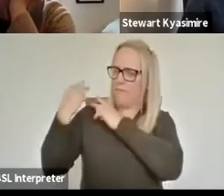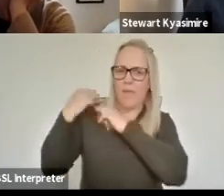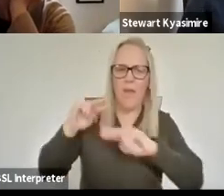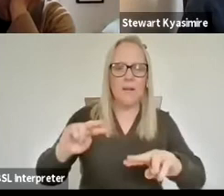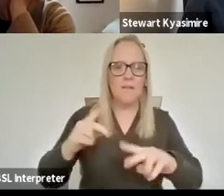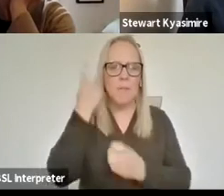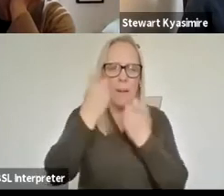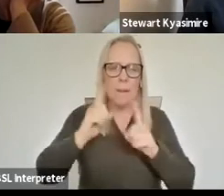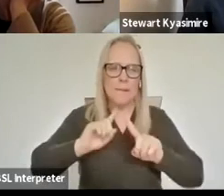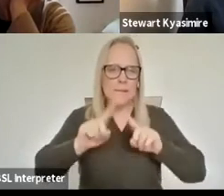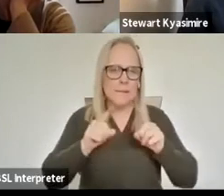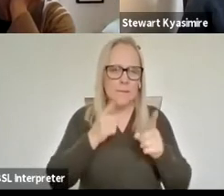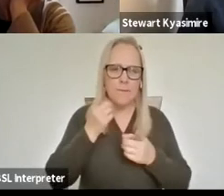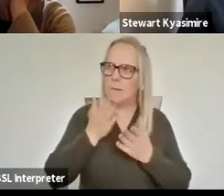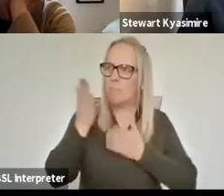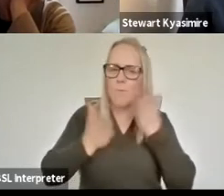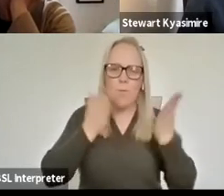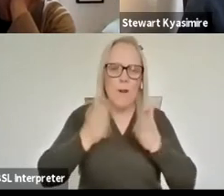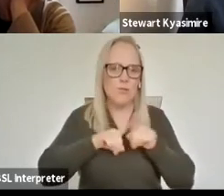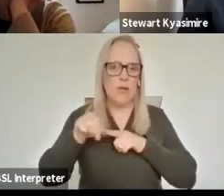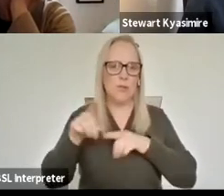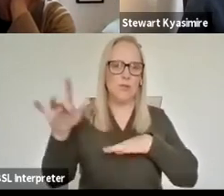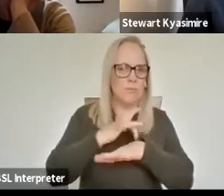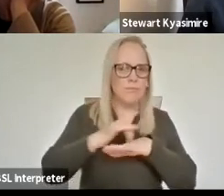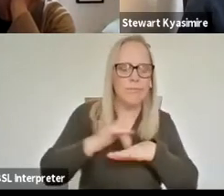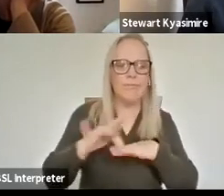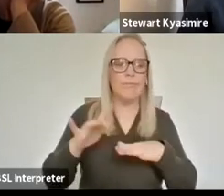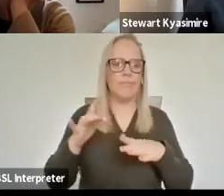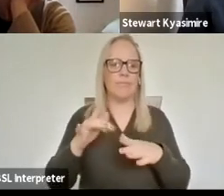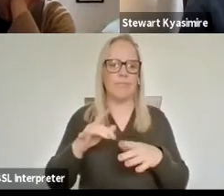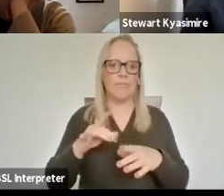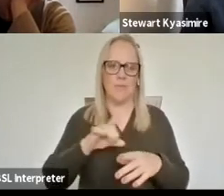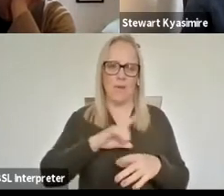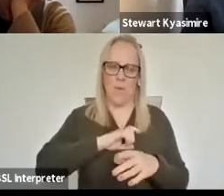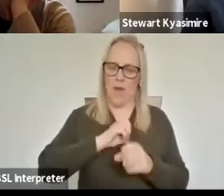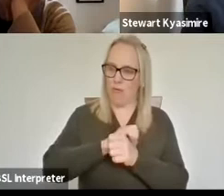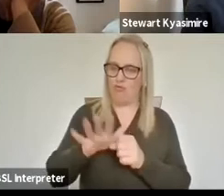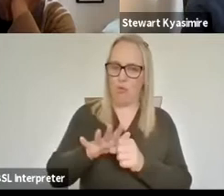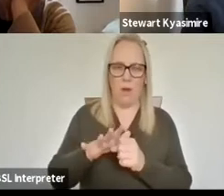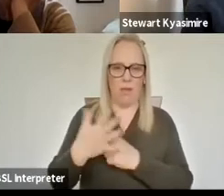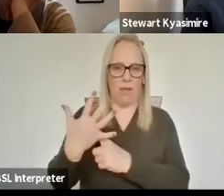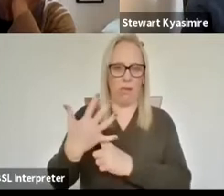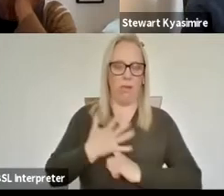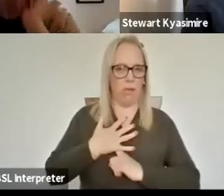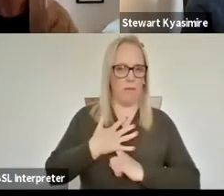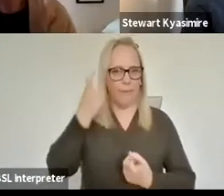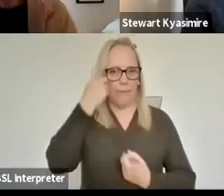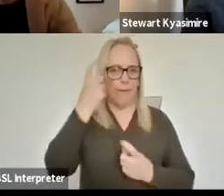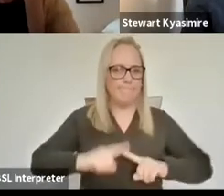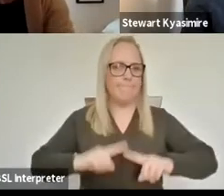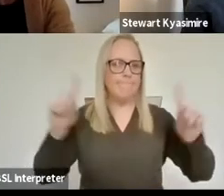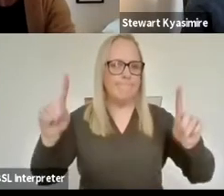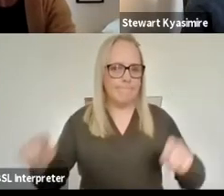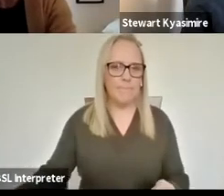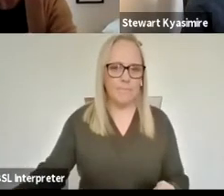of trying to deal with constraints as best as possible forced on us by coronavirus. So tonight